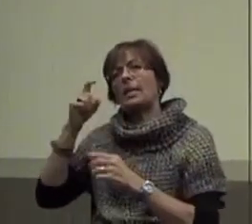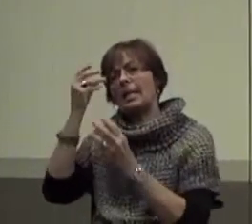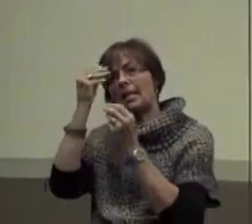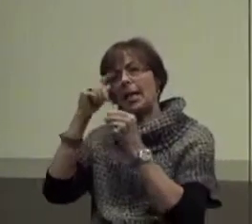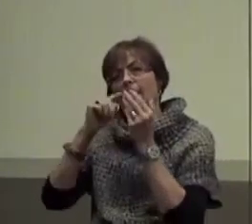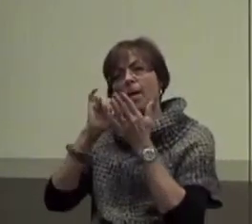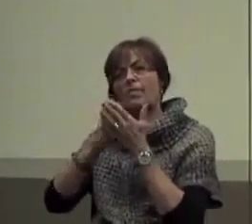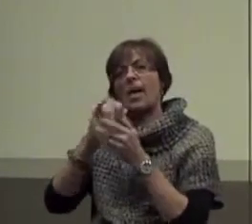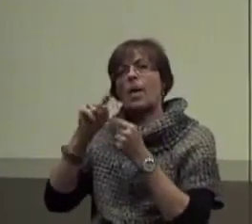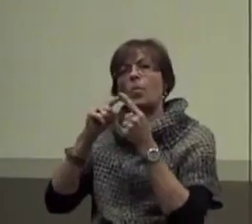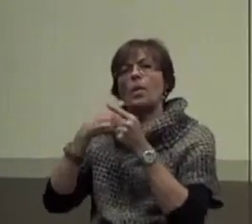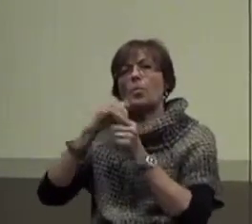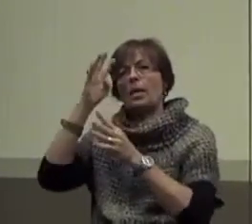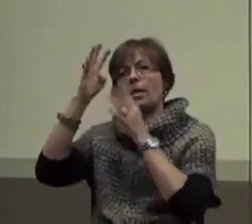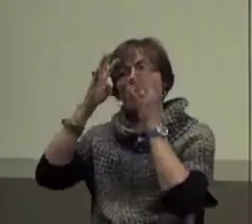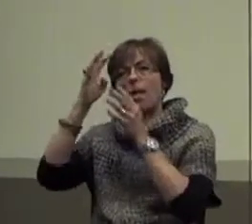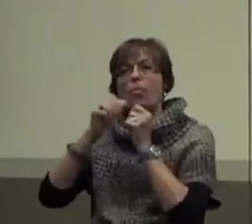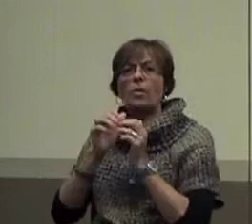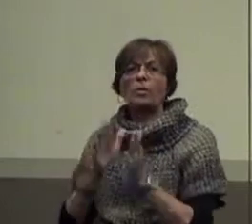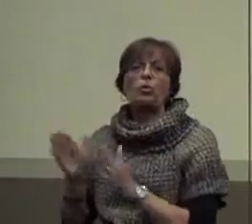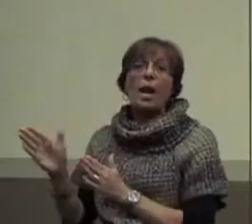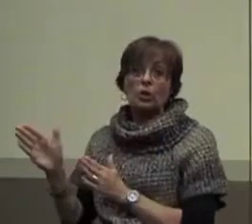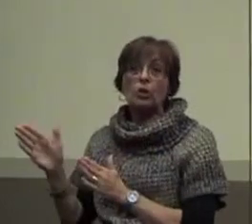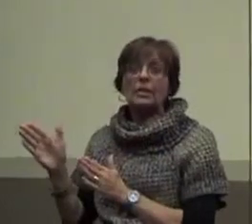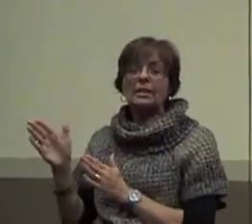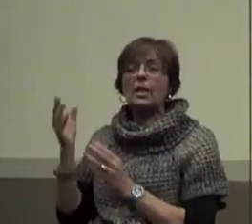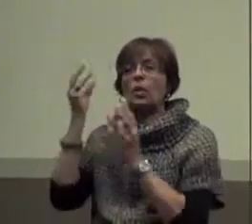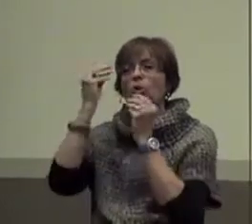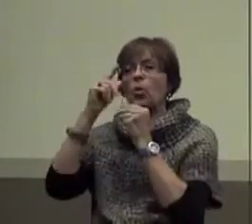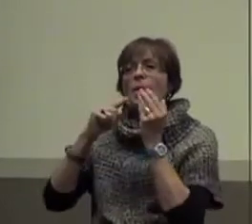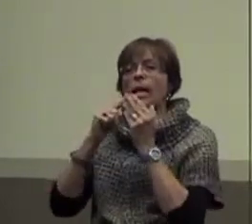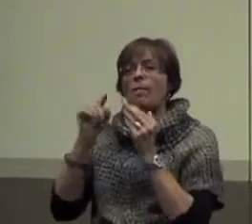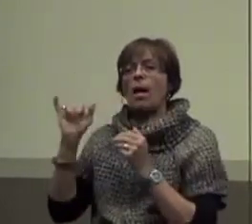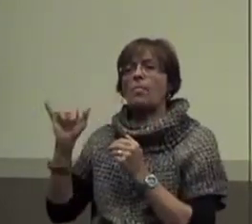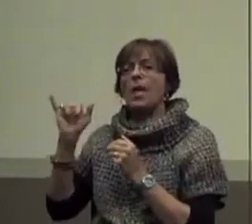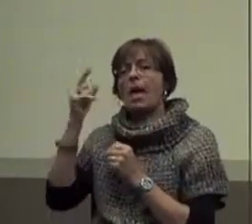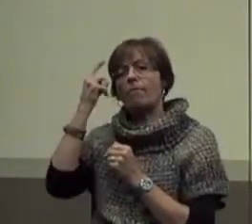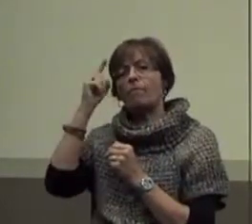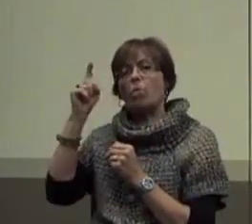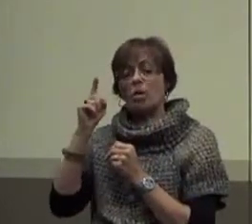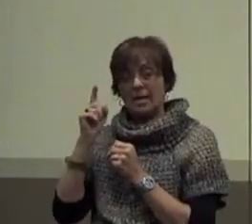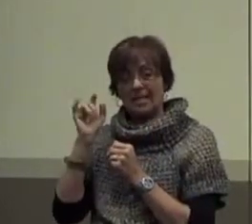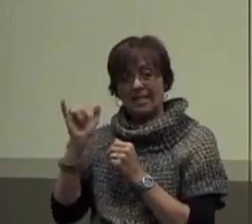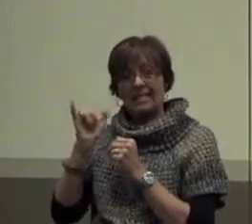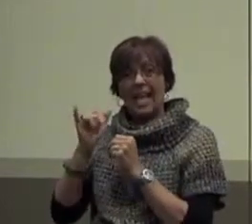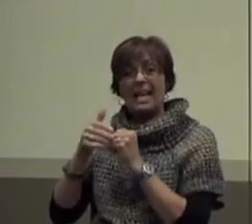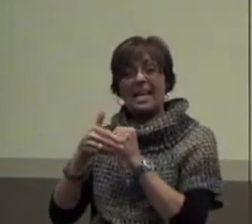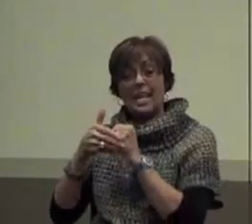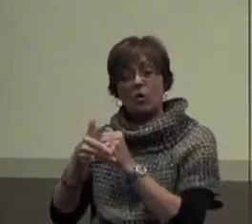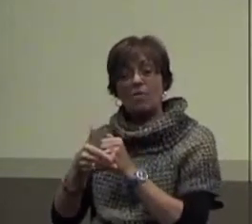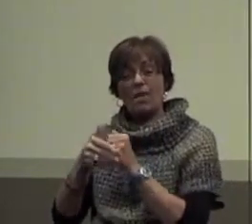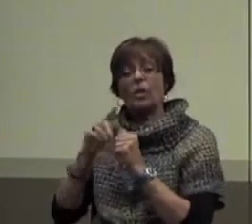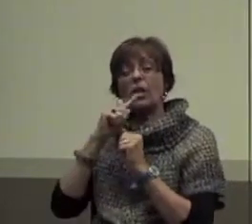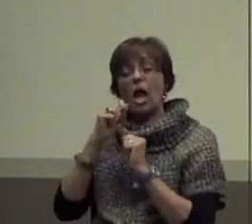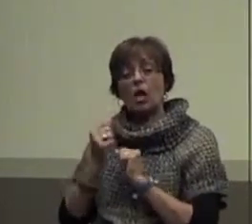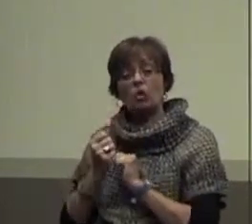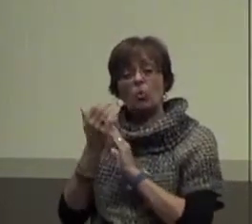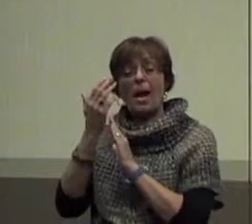that when we're coming up with these strategies. Okay? So think about this for, does this intervention address the function?